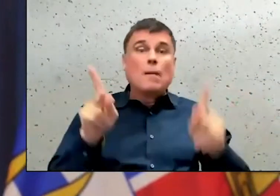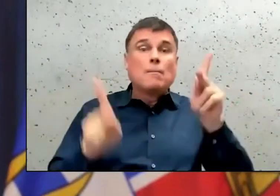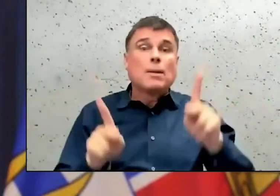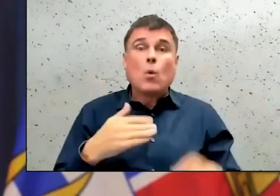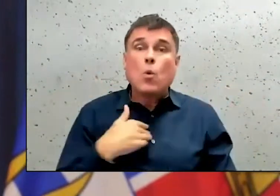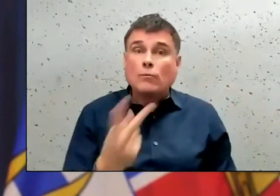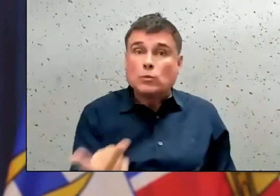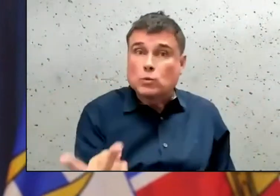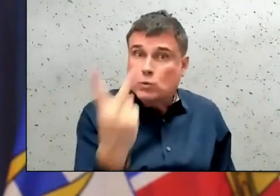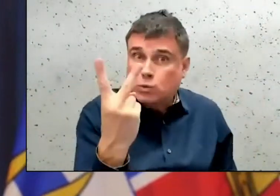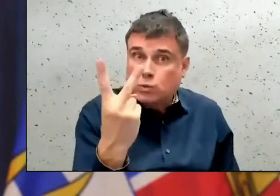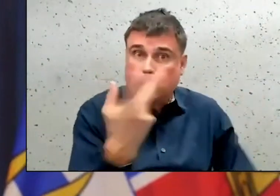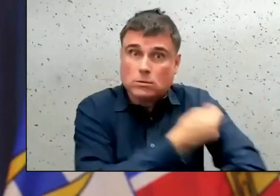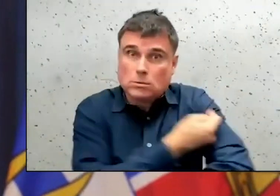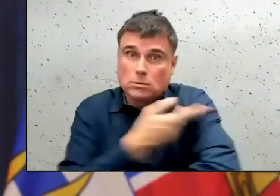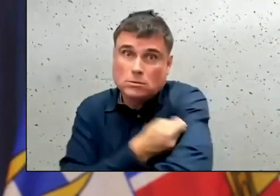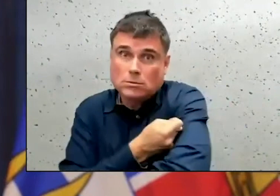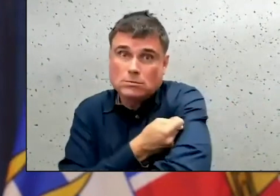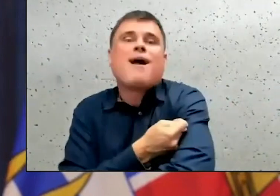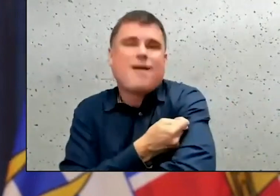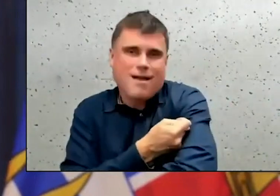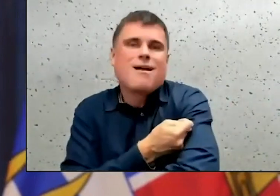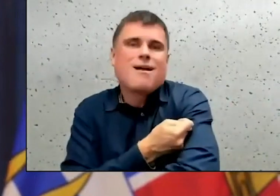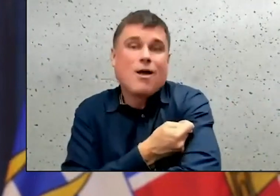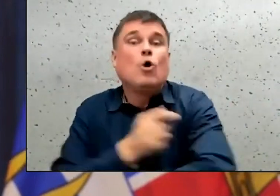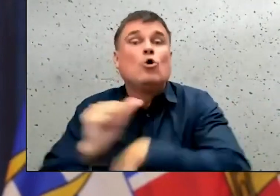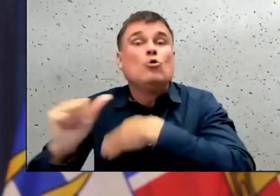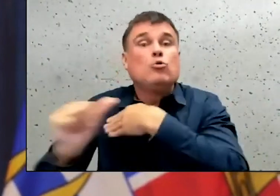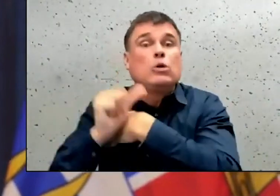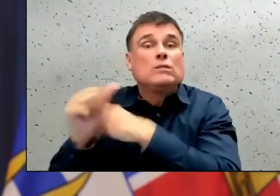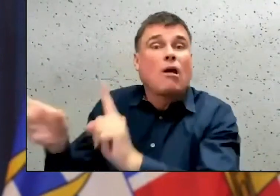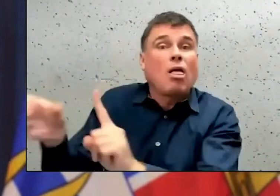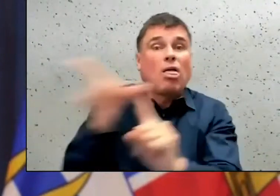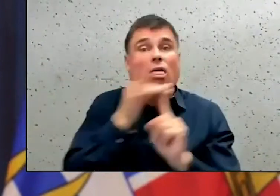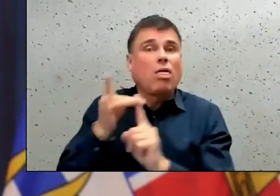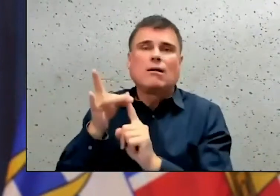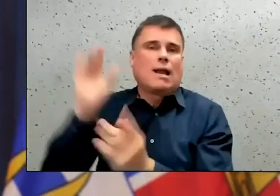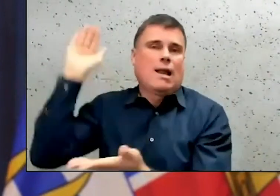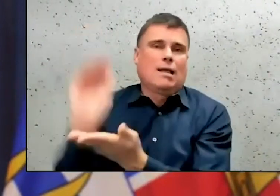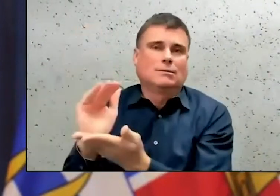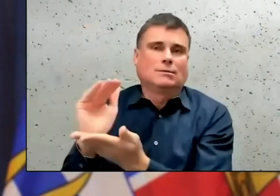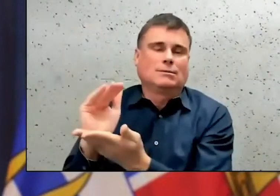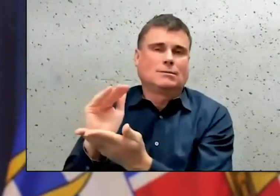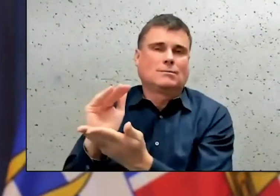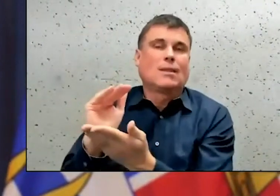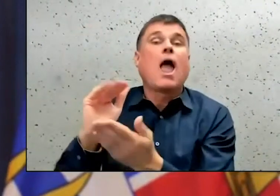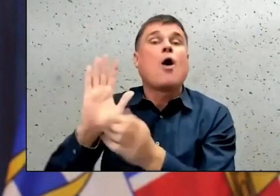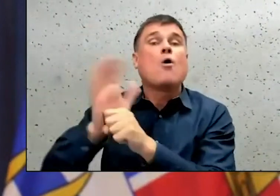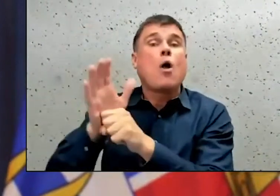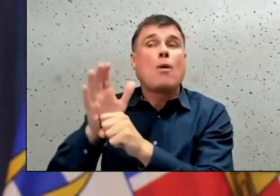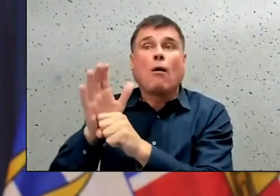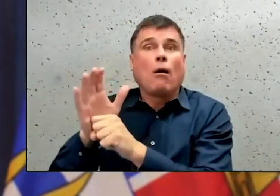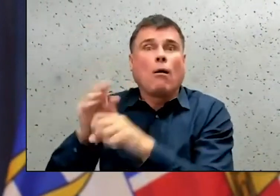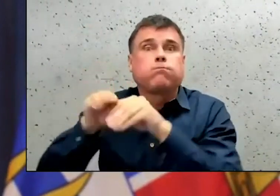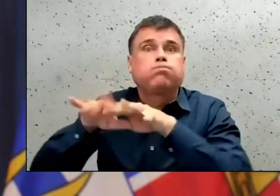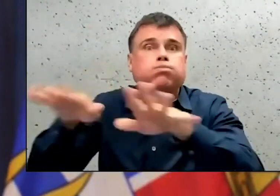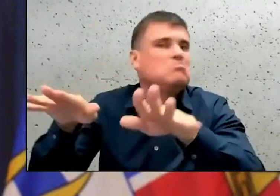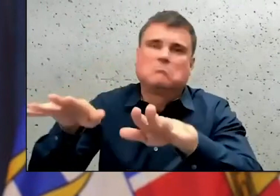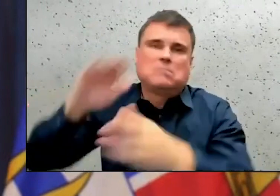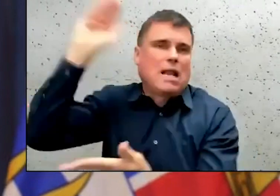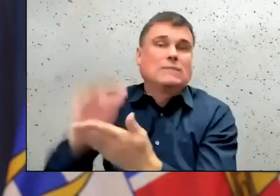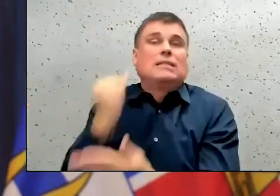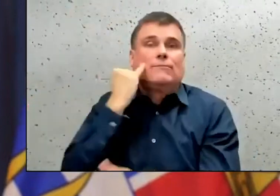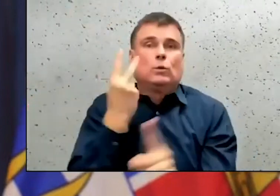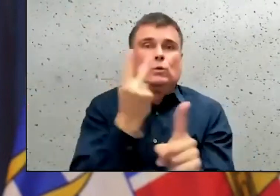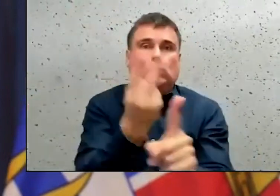and getting sick is much, much less. So that reduces the risk enough that we are confident we can, when we get to that point,